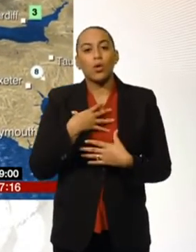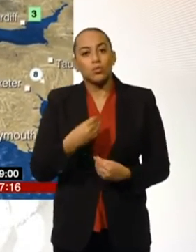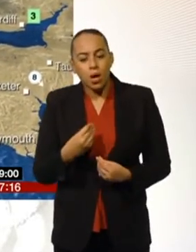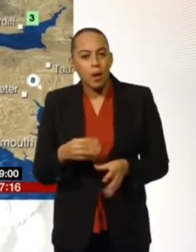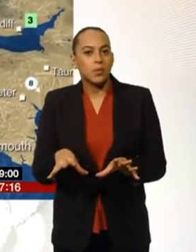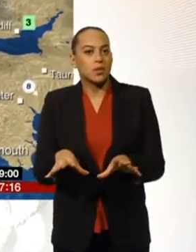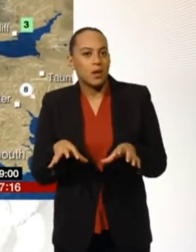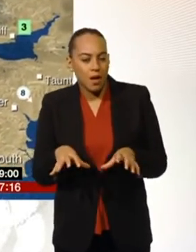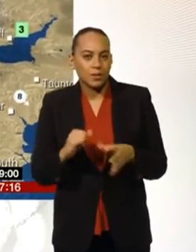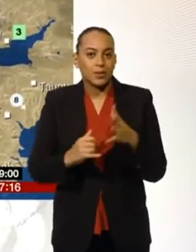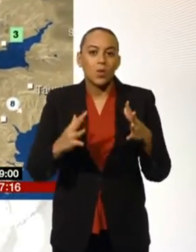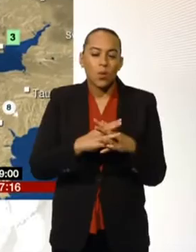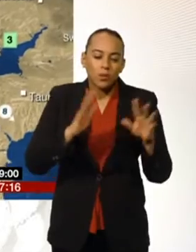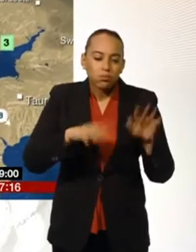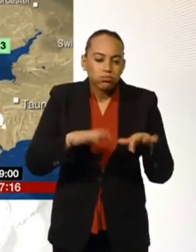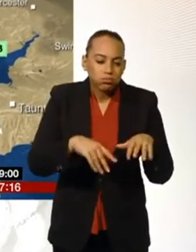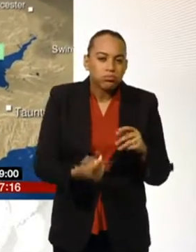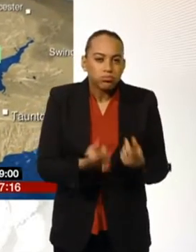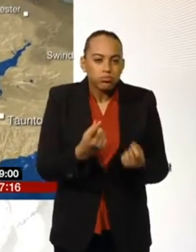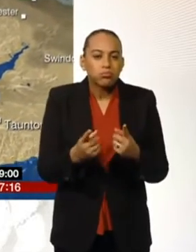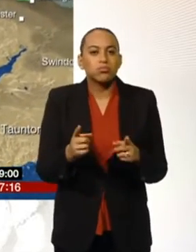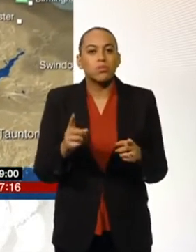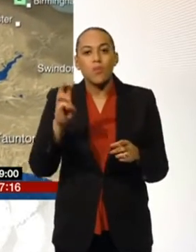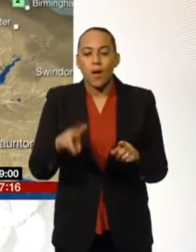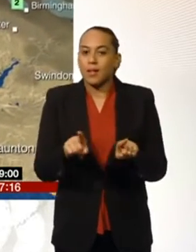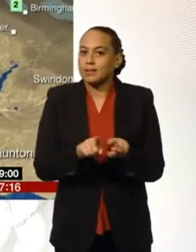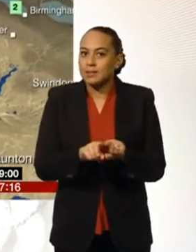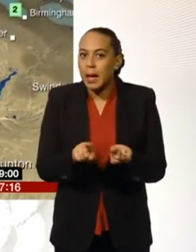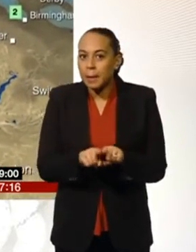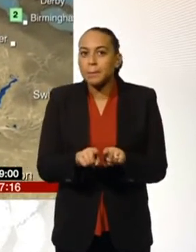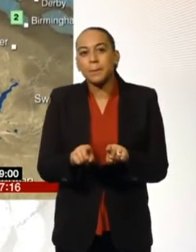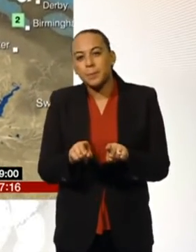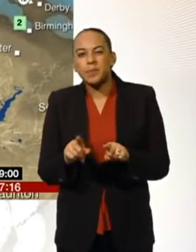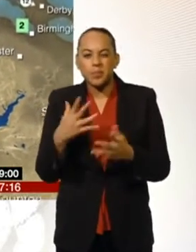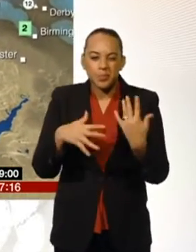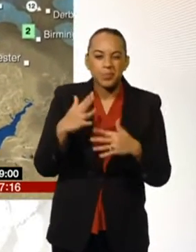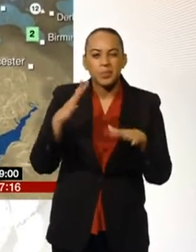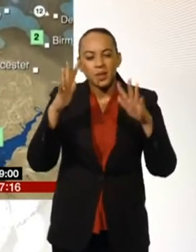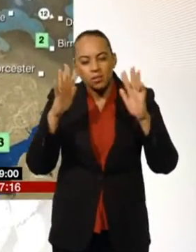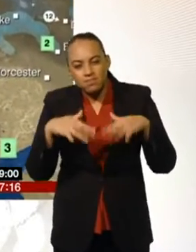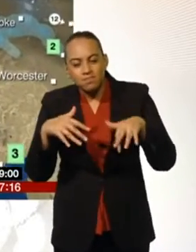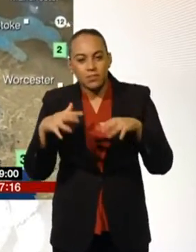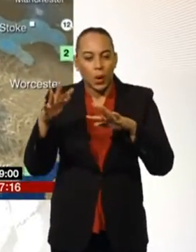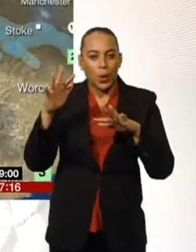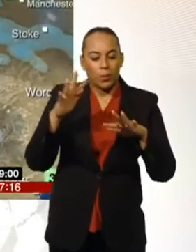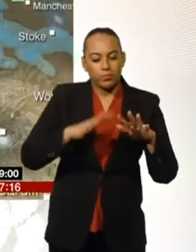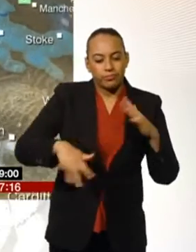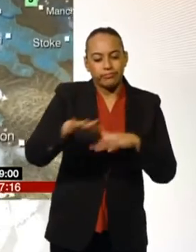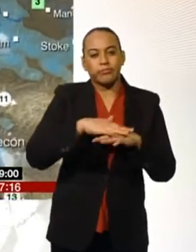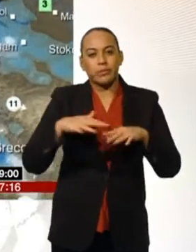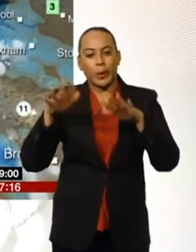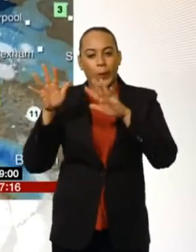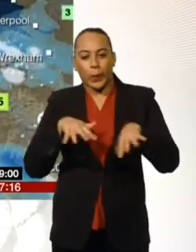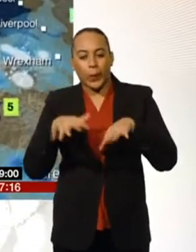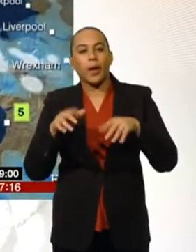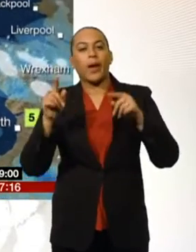A few showers towards the southwest of England, same too across Wales. Again, that mixture of rain across some low-level sites, sleet and snow over the